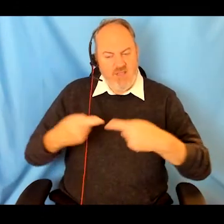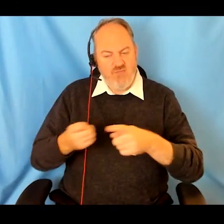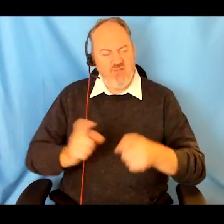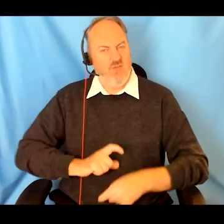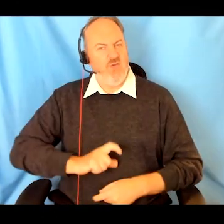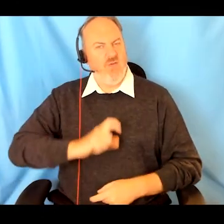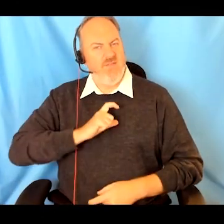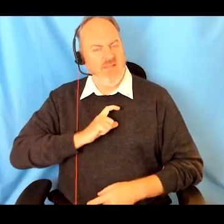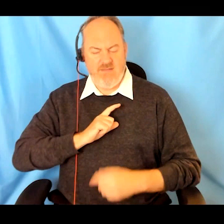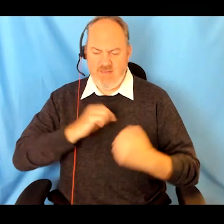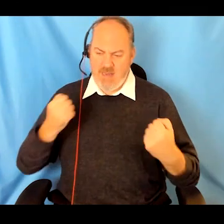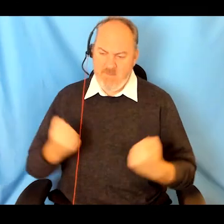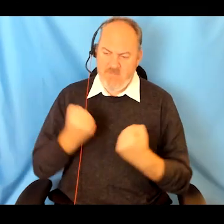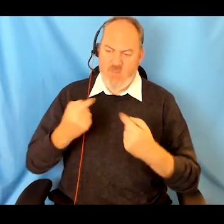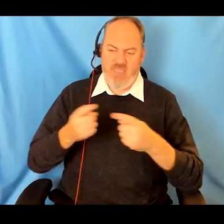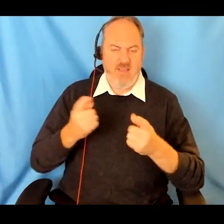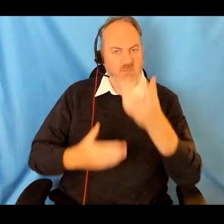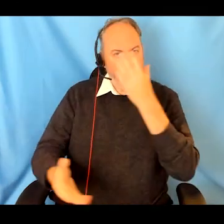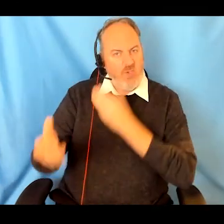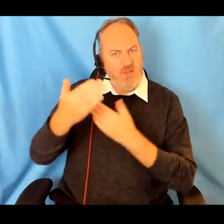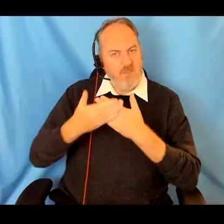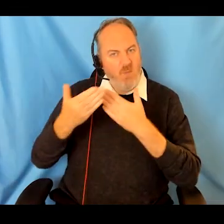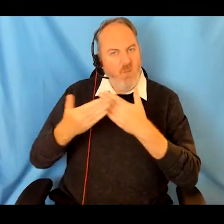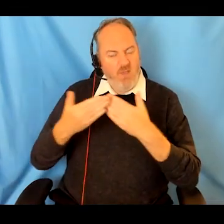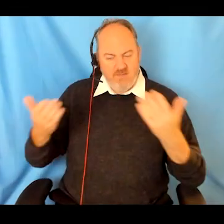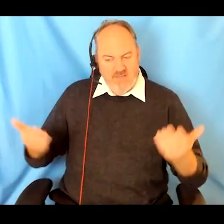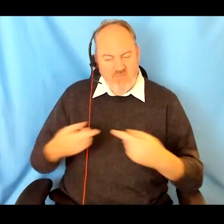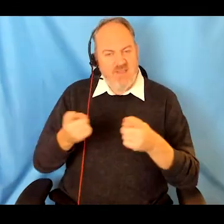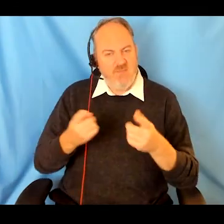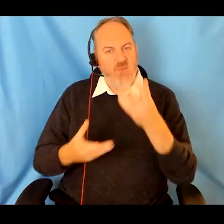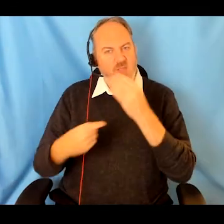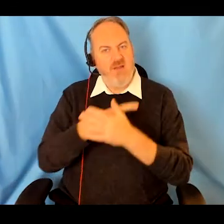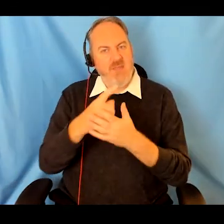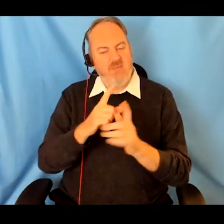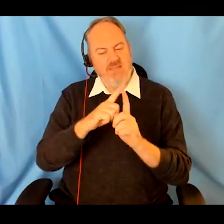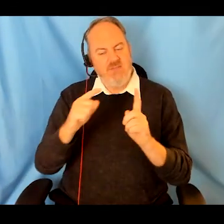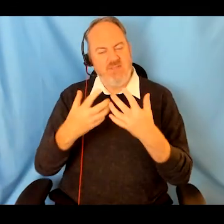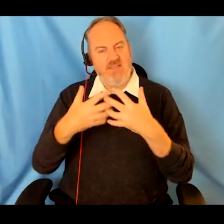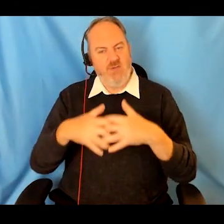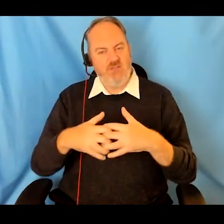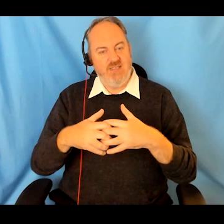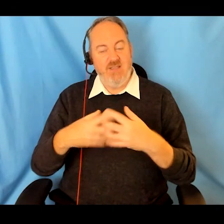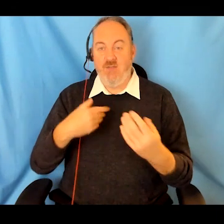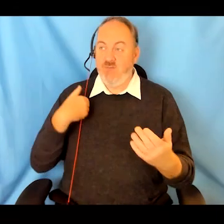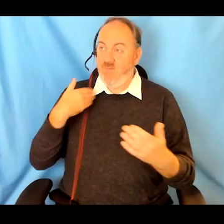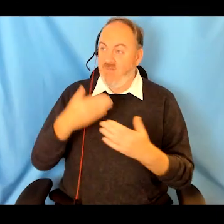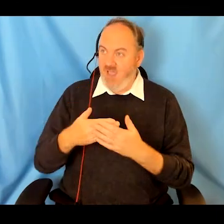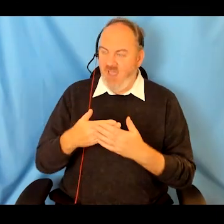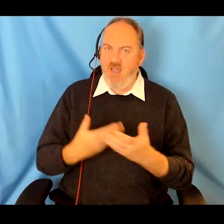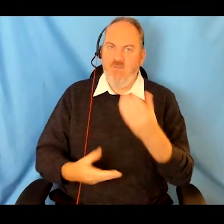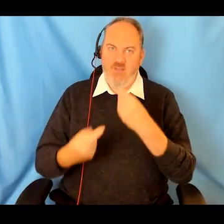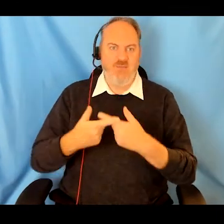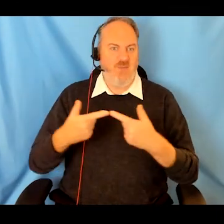self-esteem and confidence and empower them to learn more and be digitally inclusive in the big digitalized world. The journey